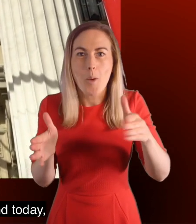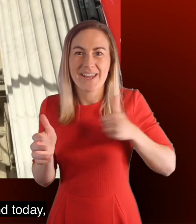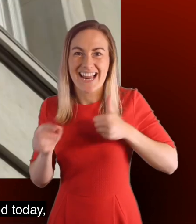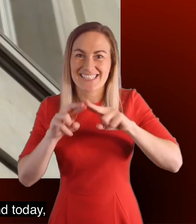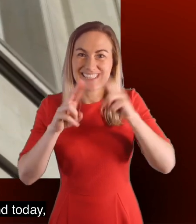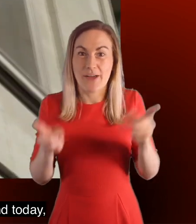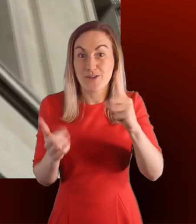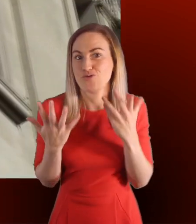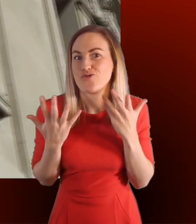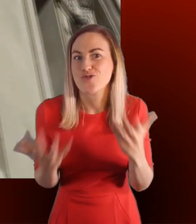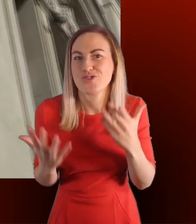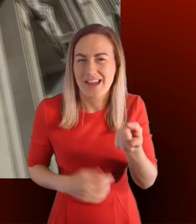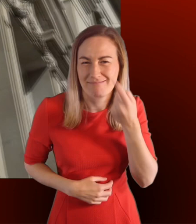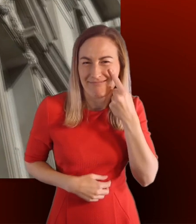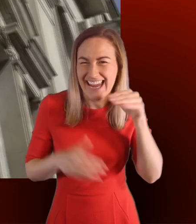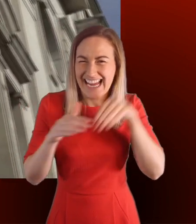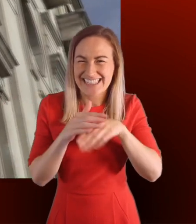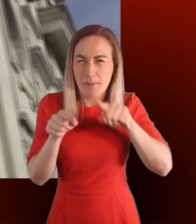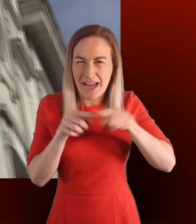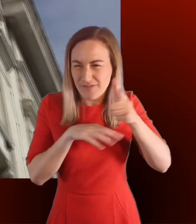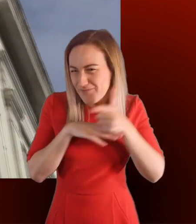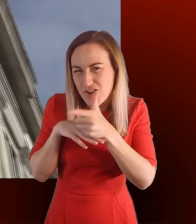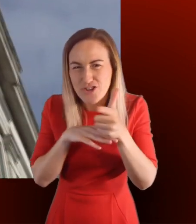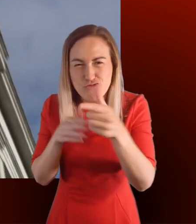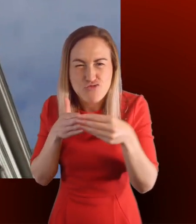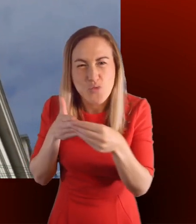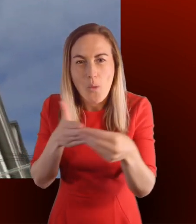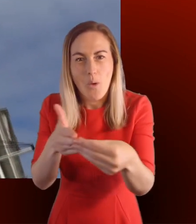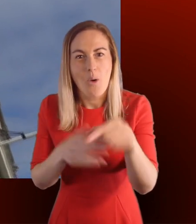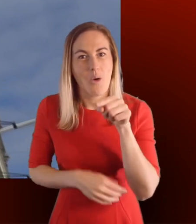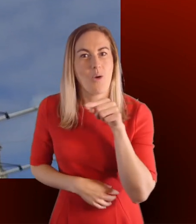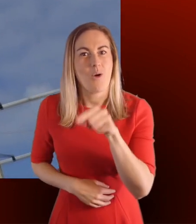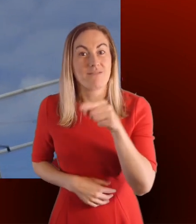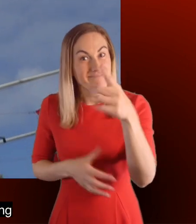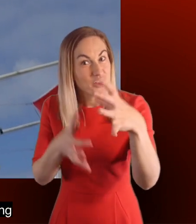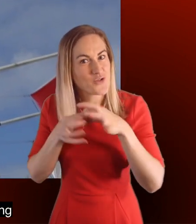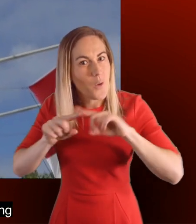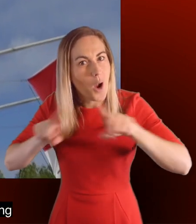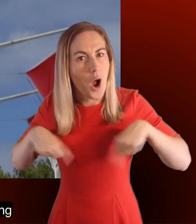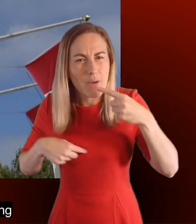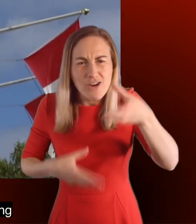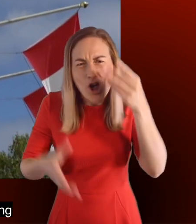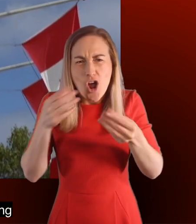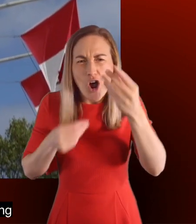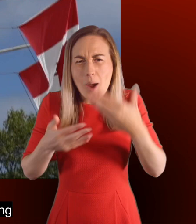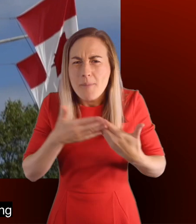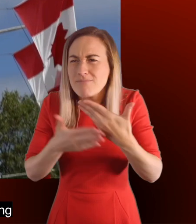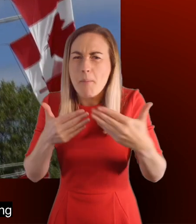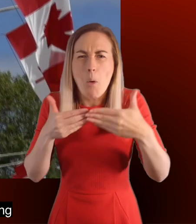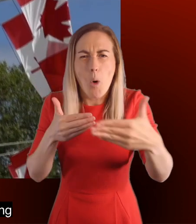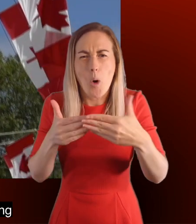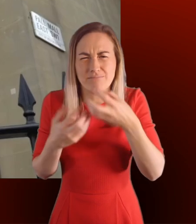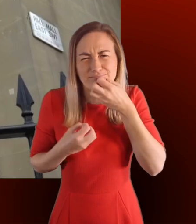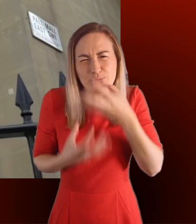House and today we're taking you inside for a special virtual tour. So join us and learn more about the beautiful grade 2